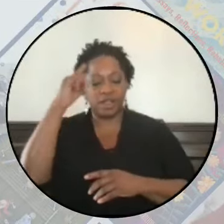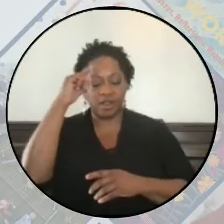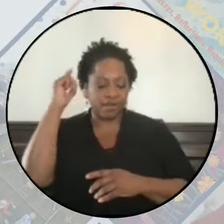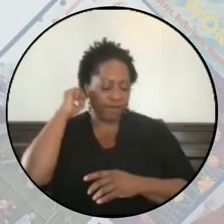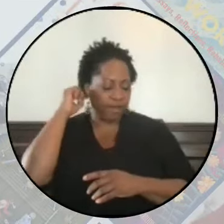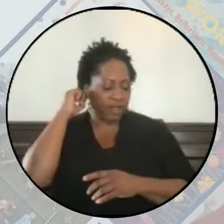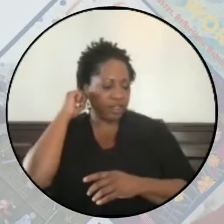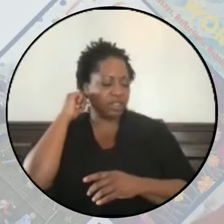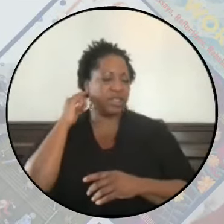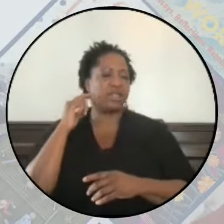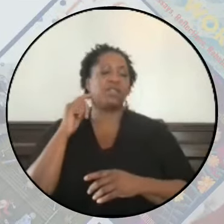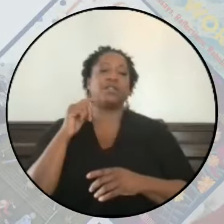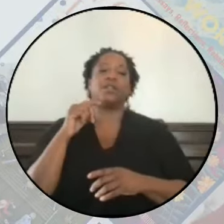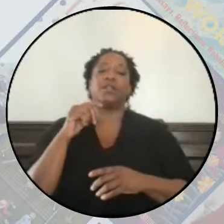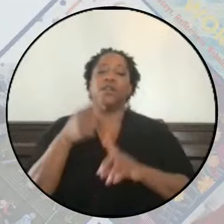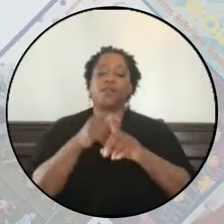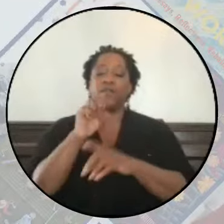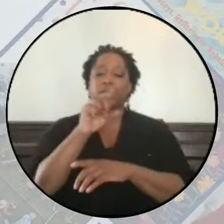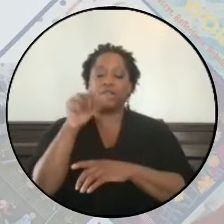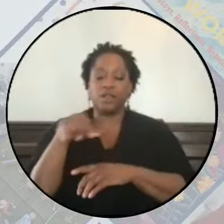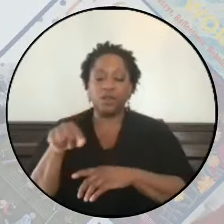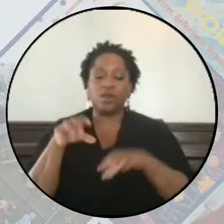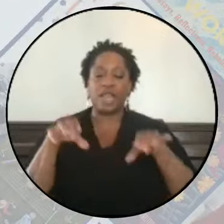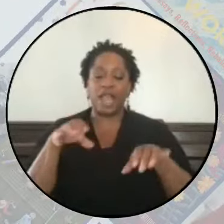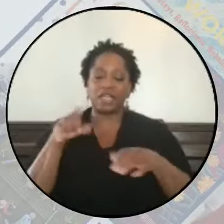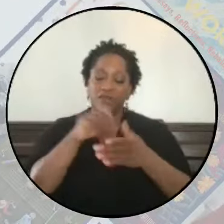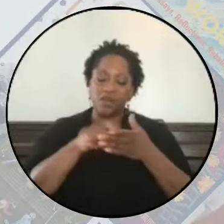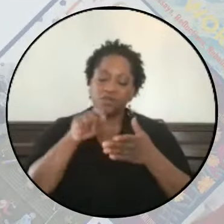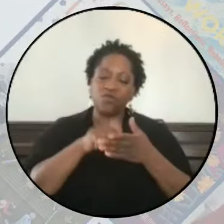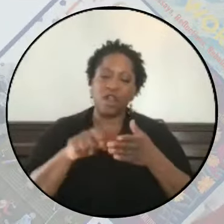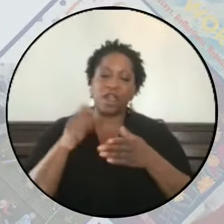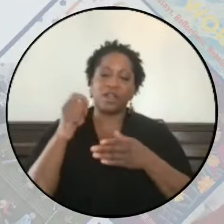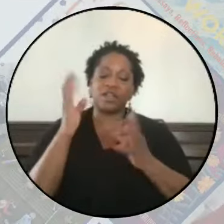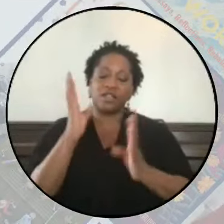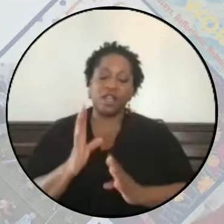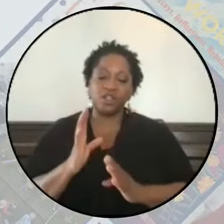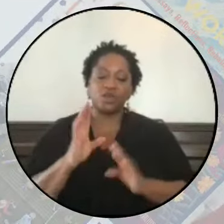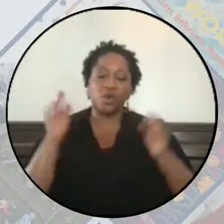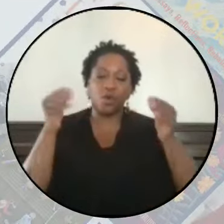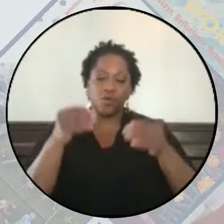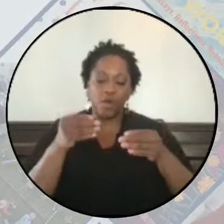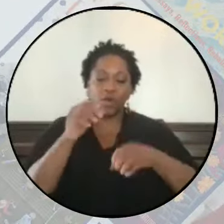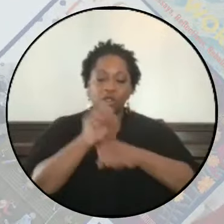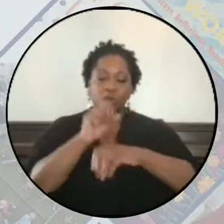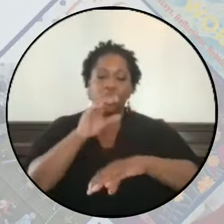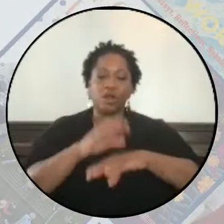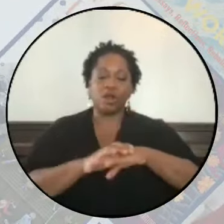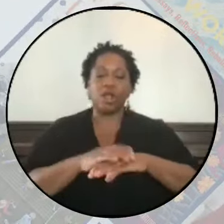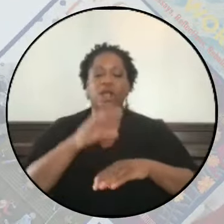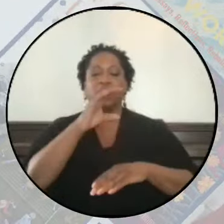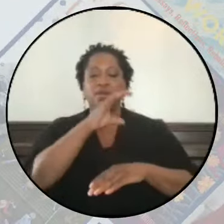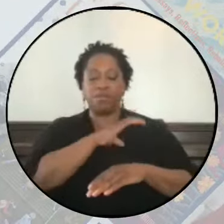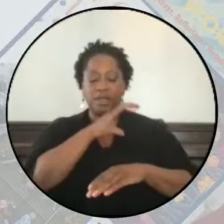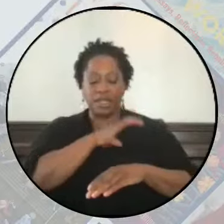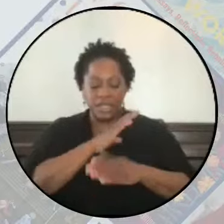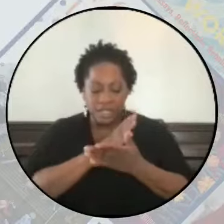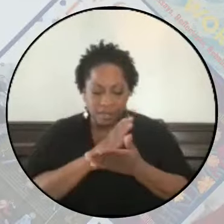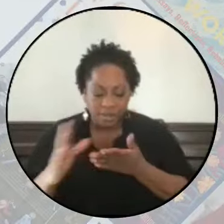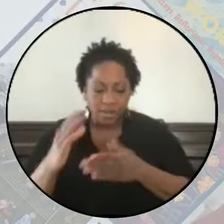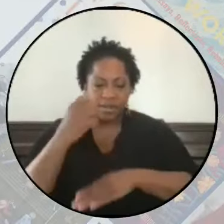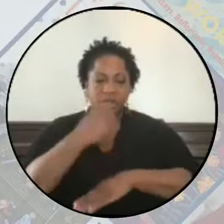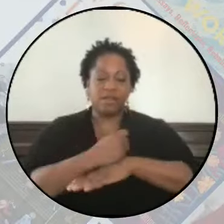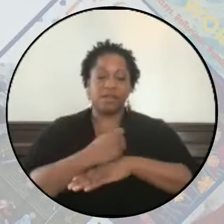An activist, writer, and lecturer, her work focuses on prisons, police, abolition, and the related